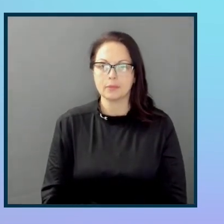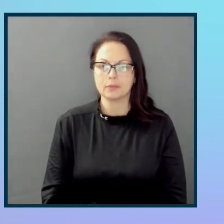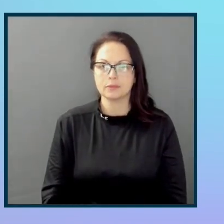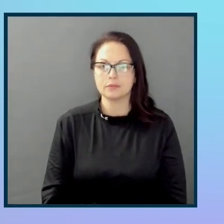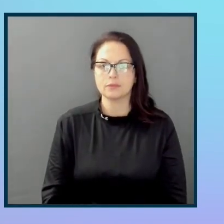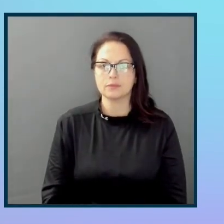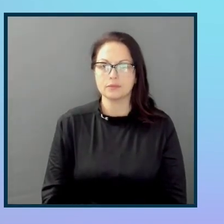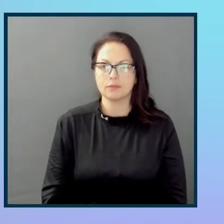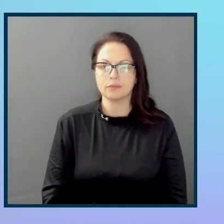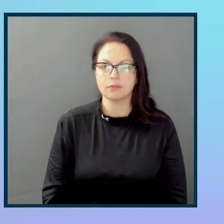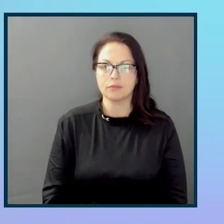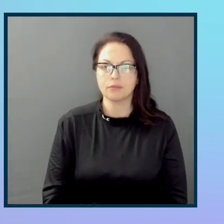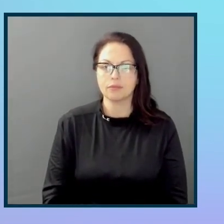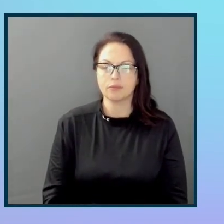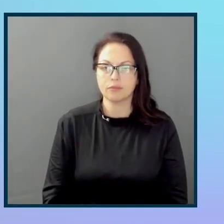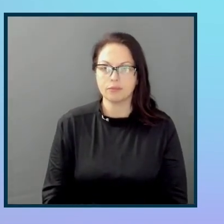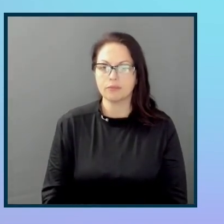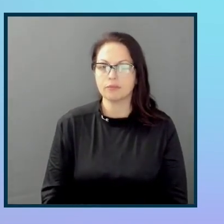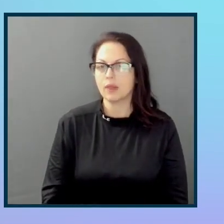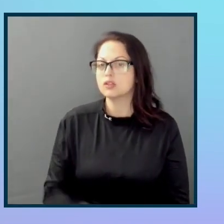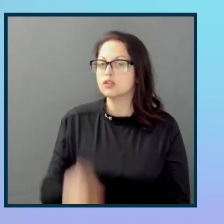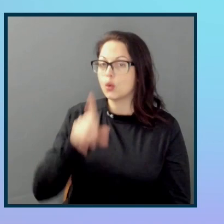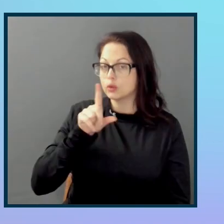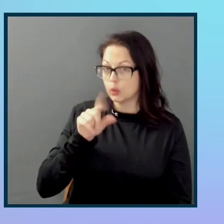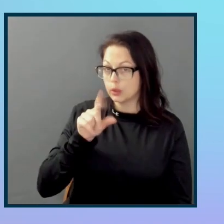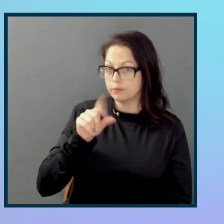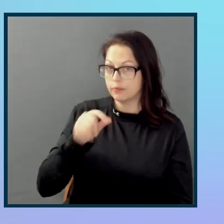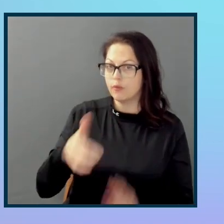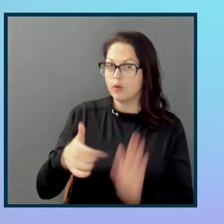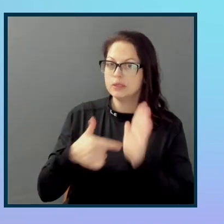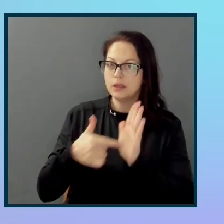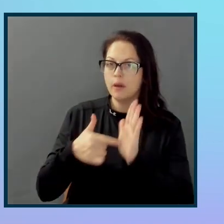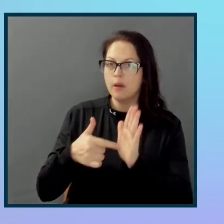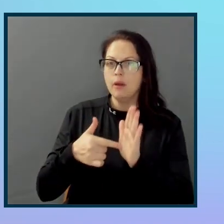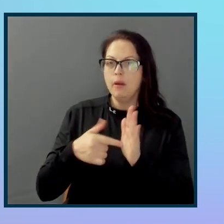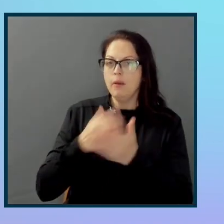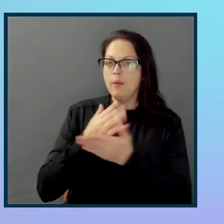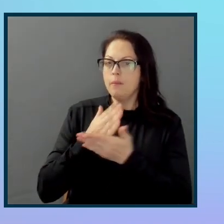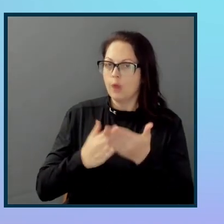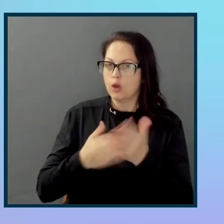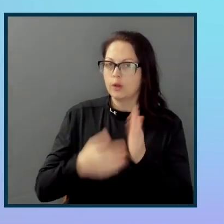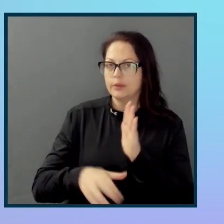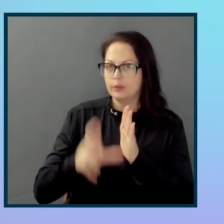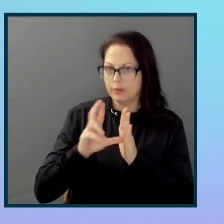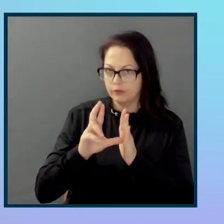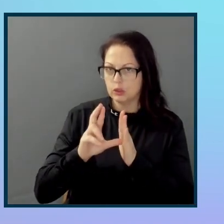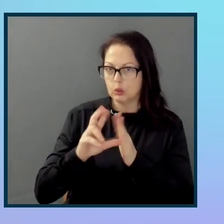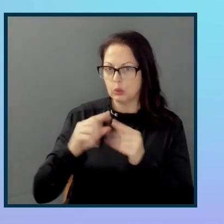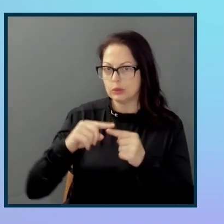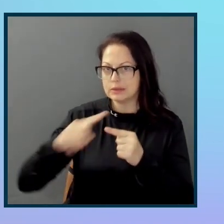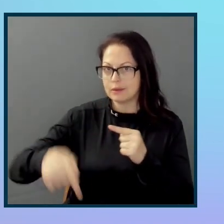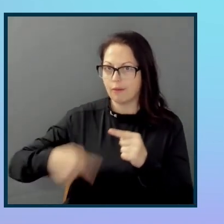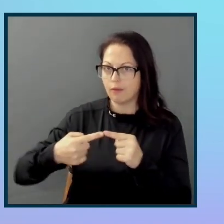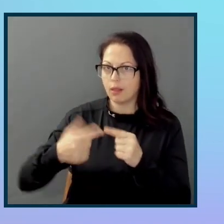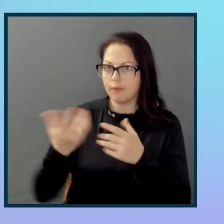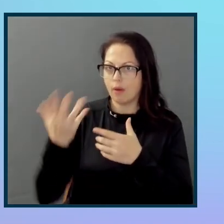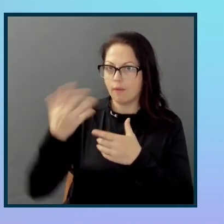So at Twitter, for example, part of our review cycle involves